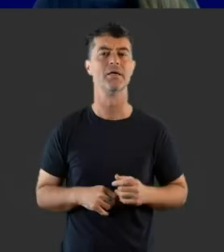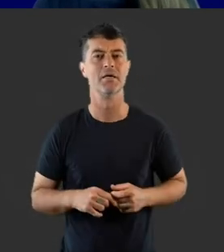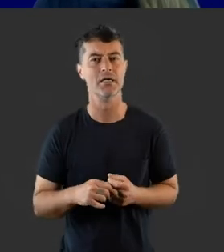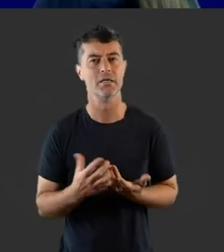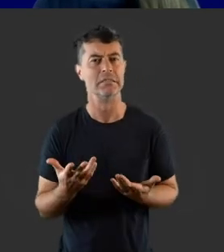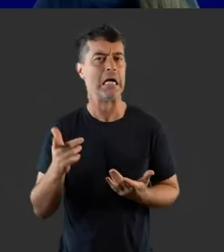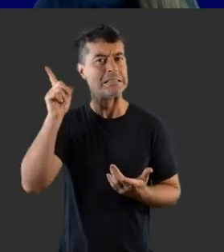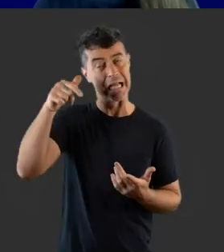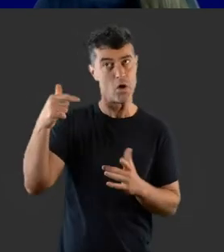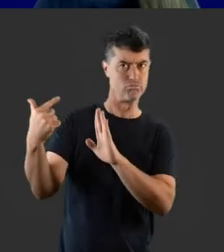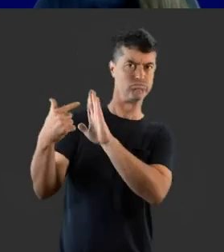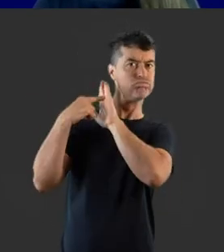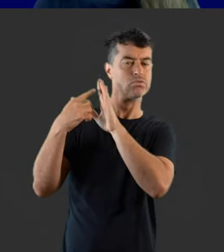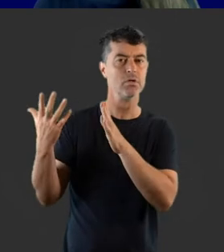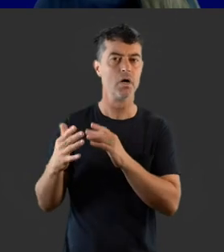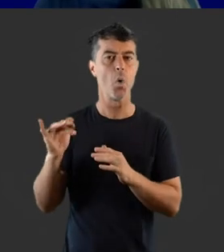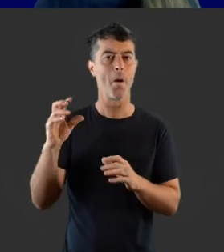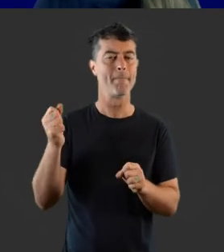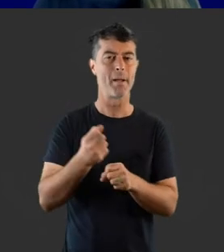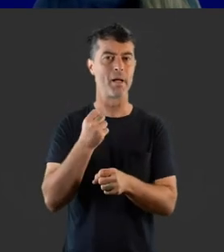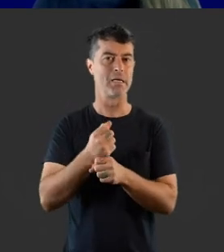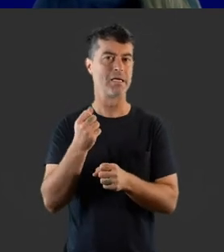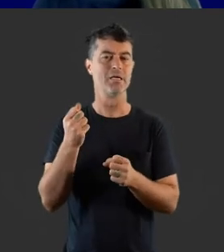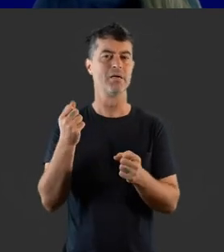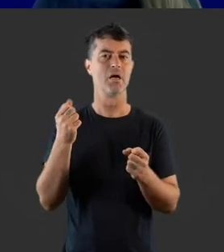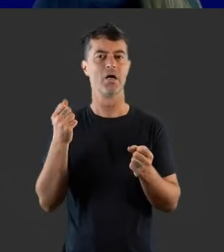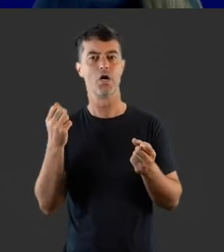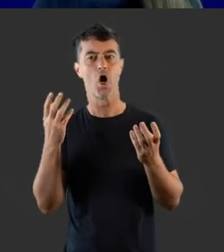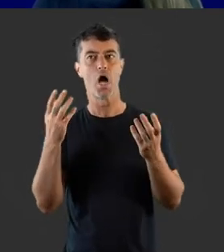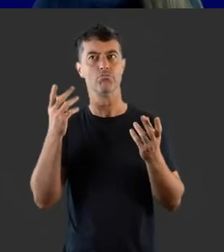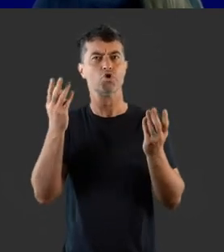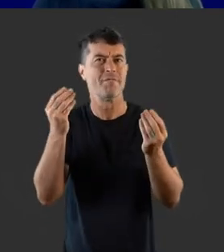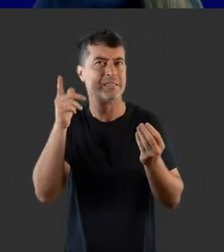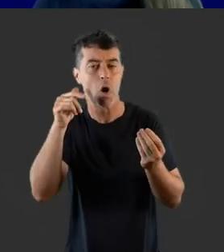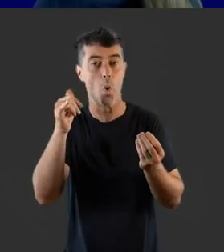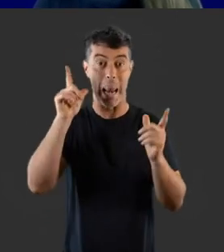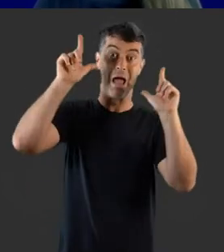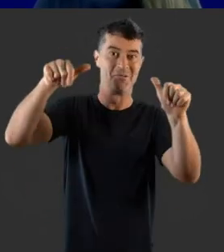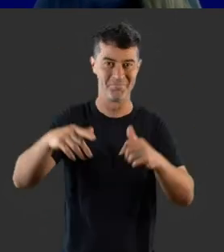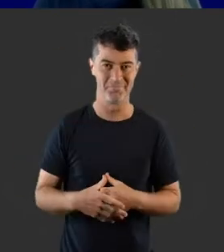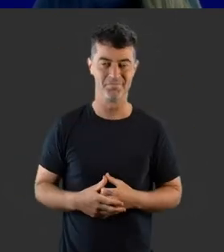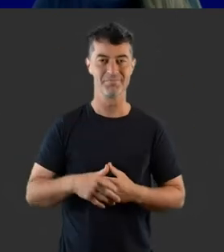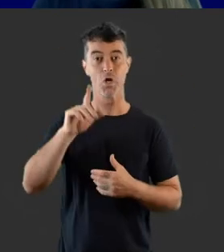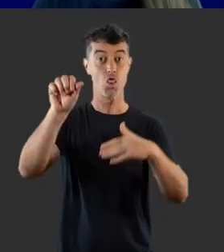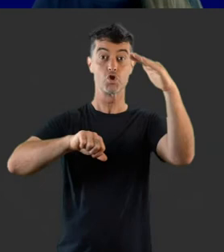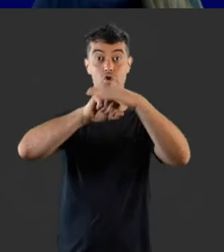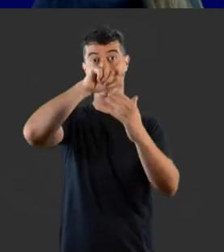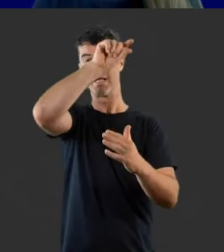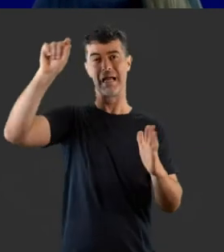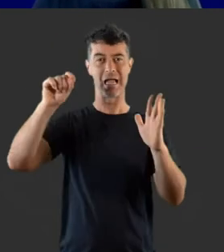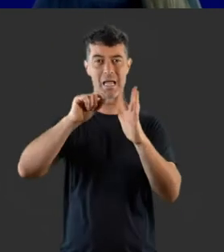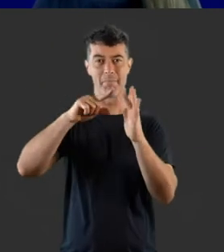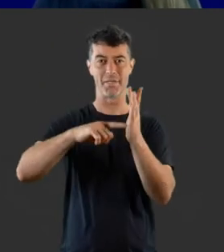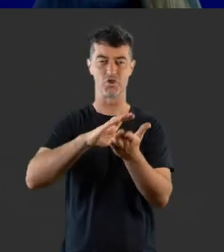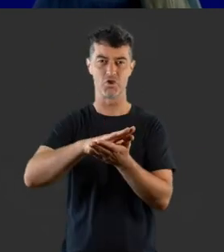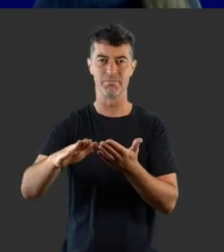is experienced as intensity of sound, or what we might call softness and loudness. Across the top of the